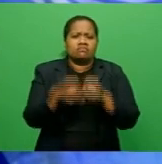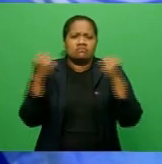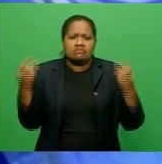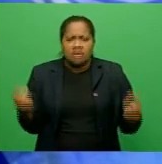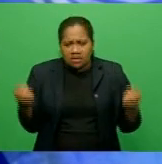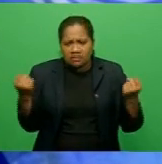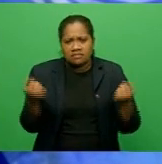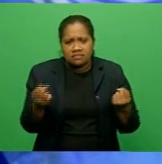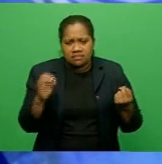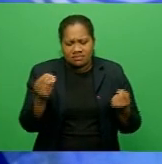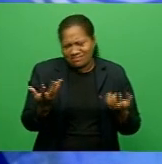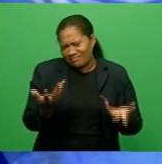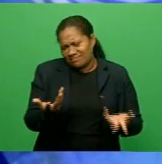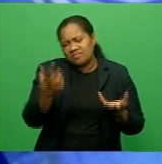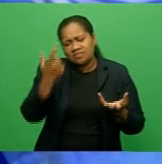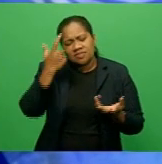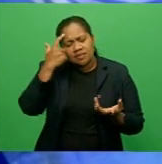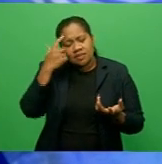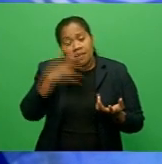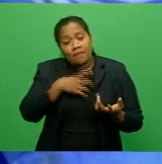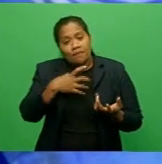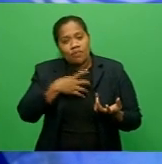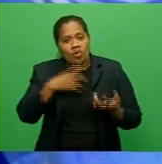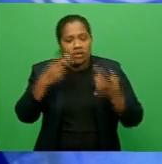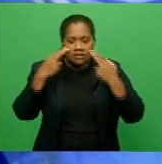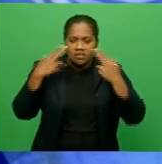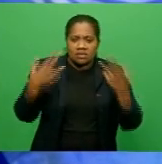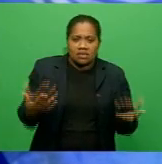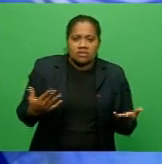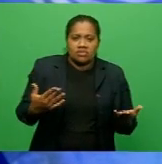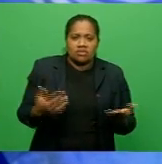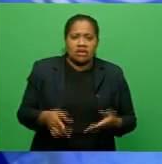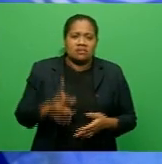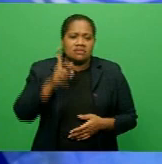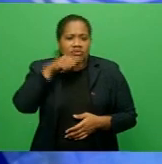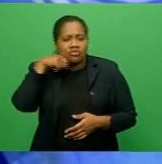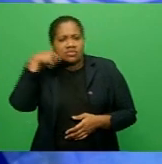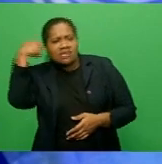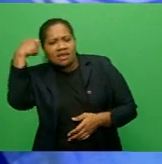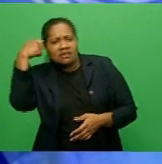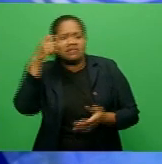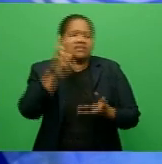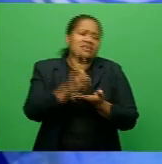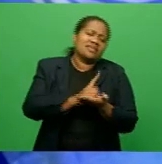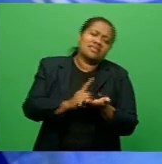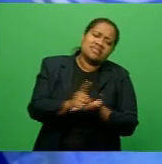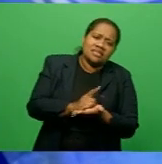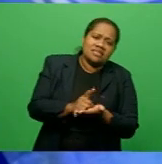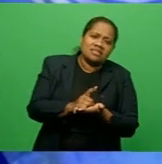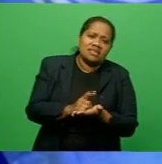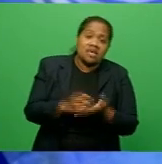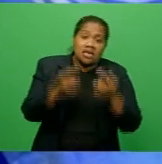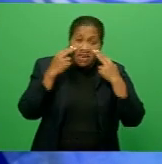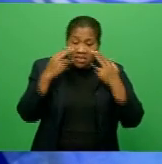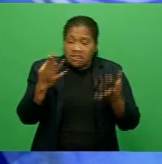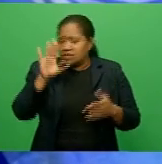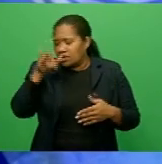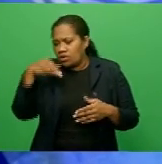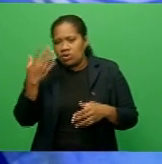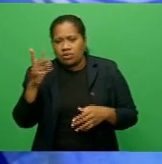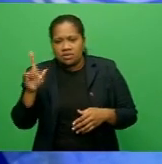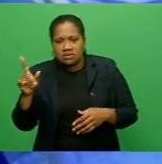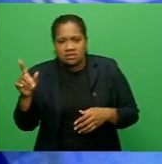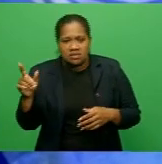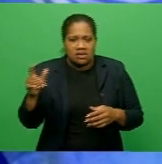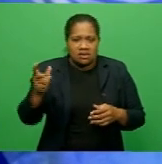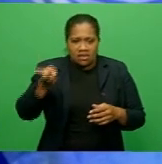waging war on nature. This is suicidal. Nature always strikes back, and it is